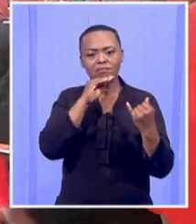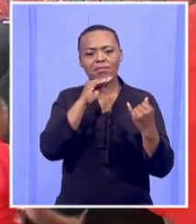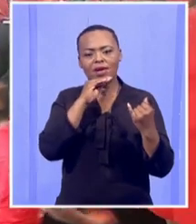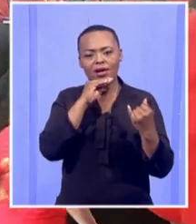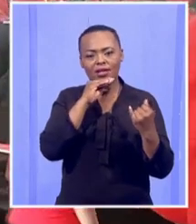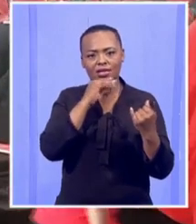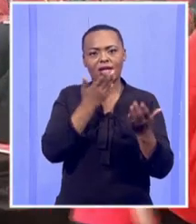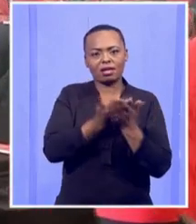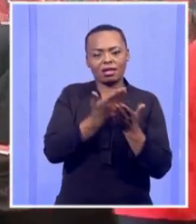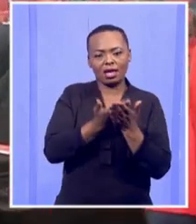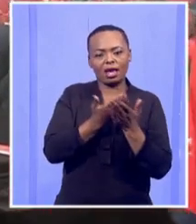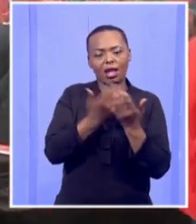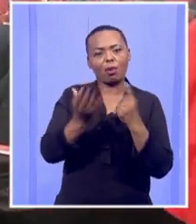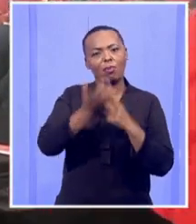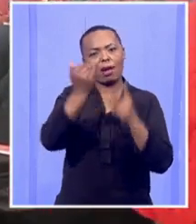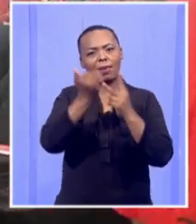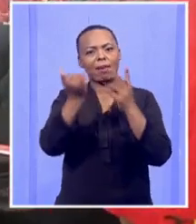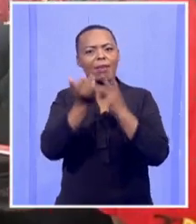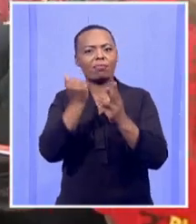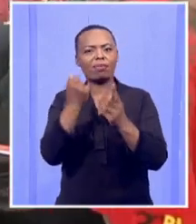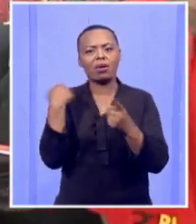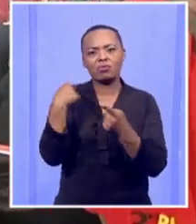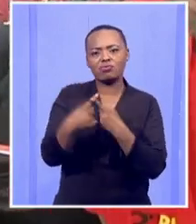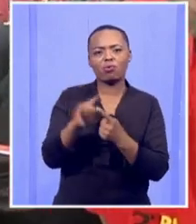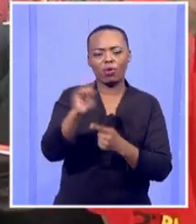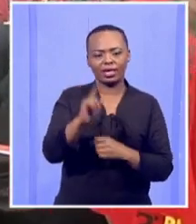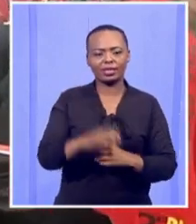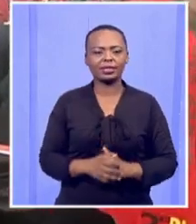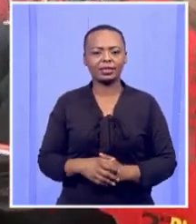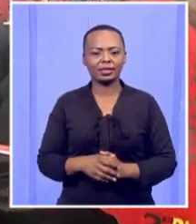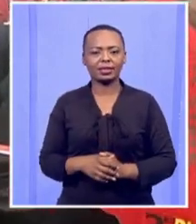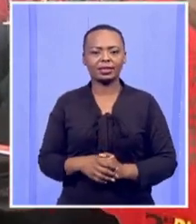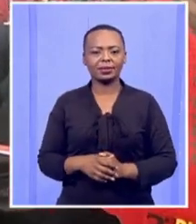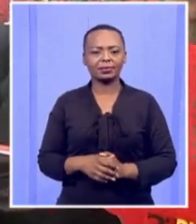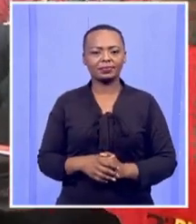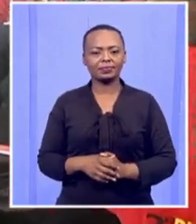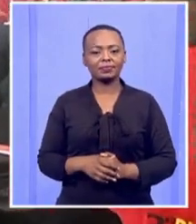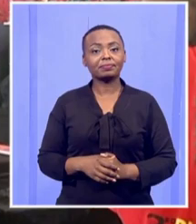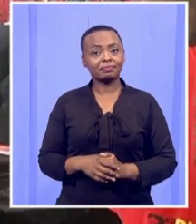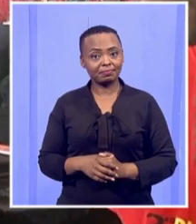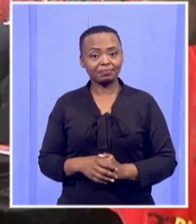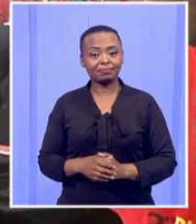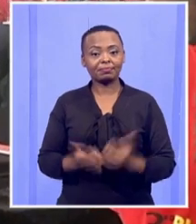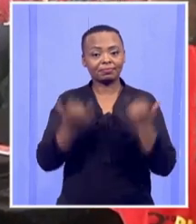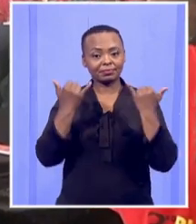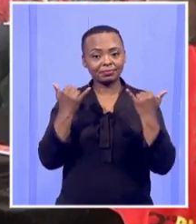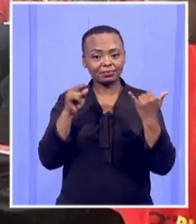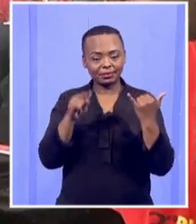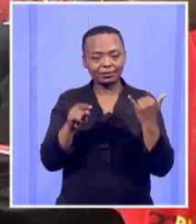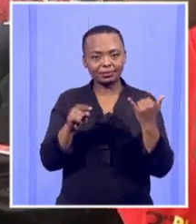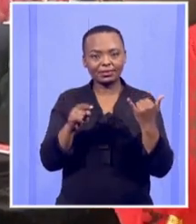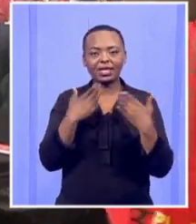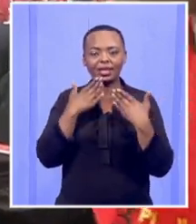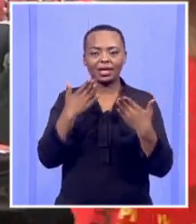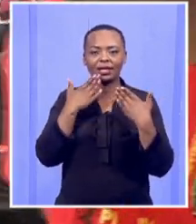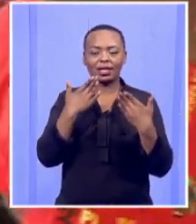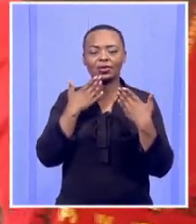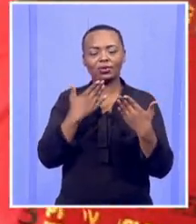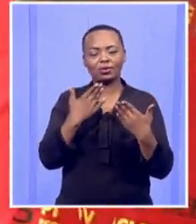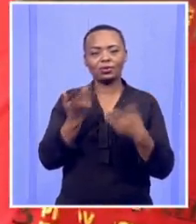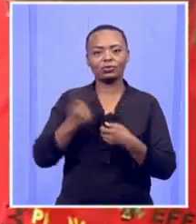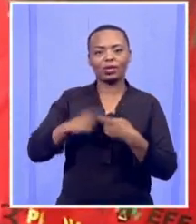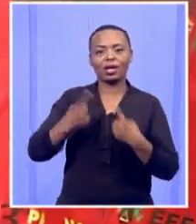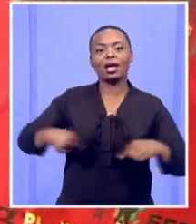some of the achievement of the party in the last four years at the moment. Thank you very much for joining us.